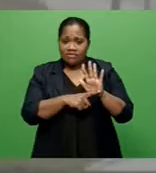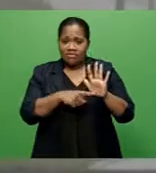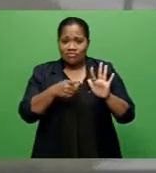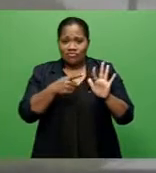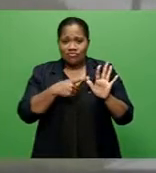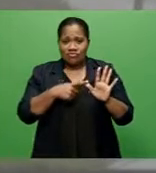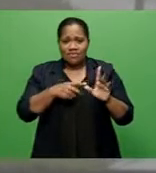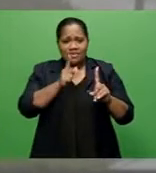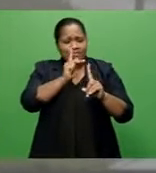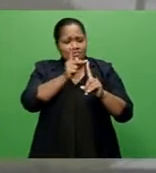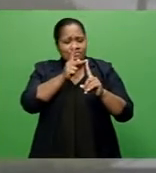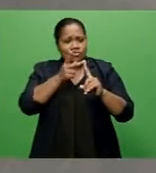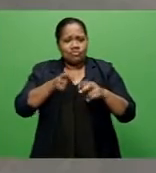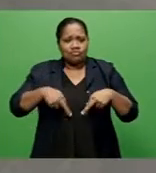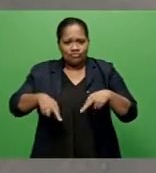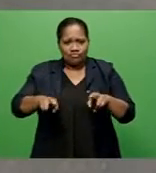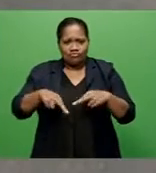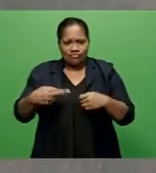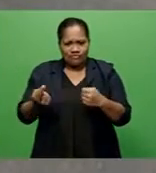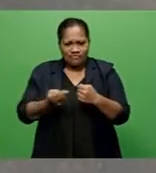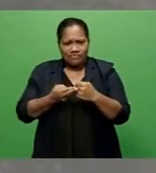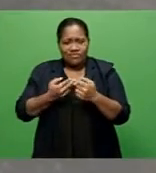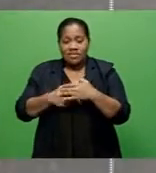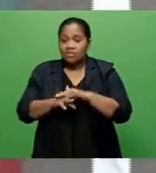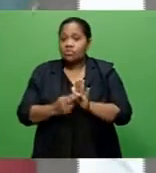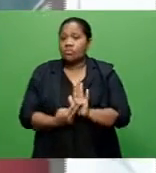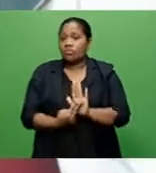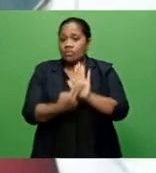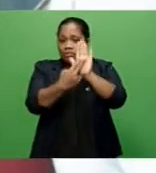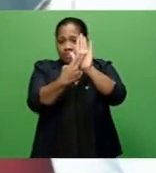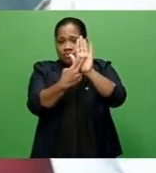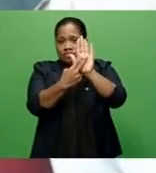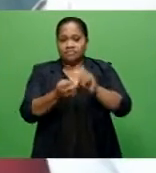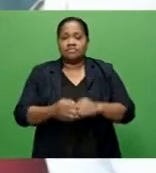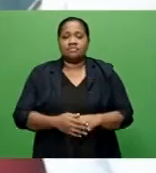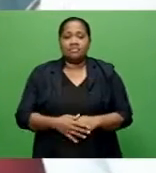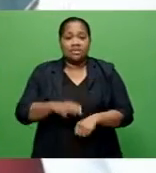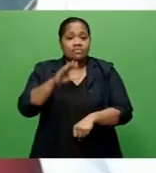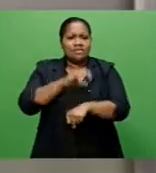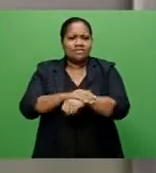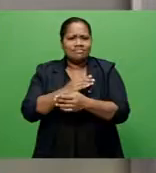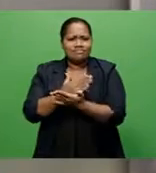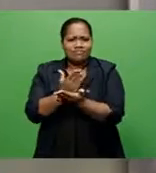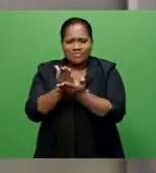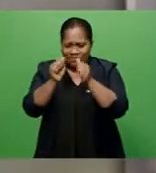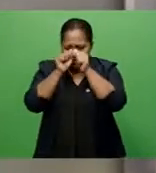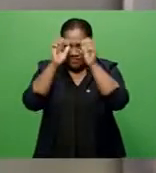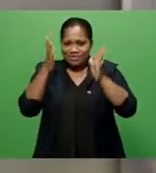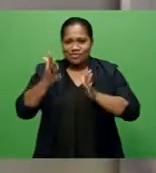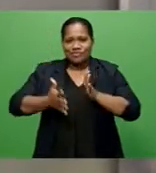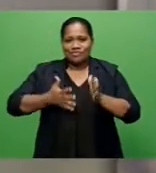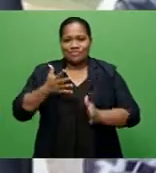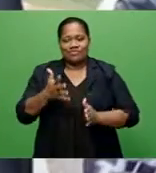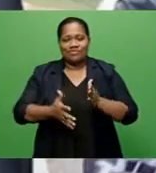FRA prioritizes road restoration in the north. And police shares heroic tale.